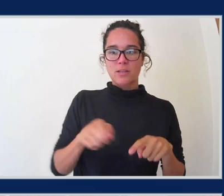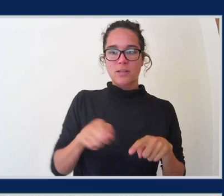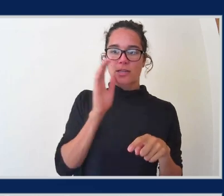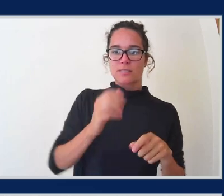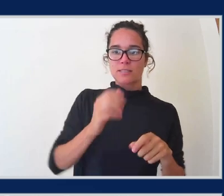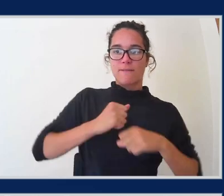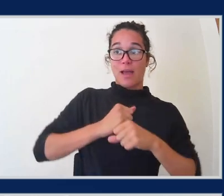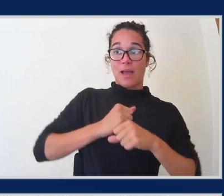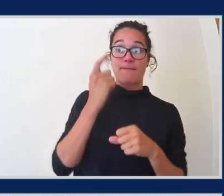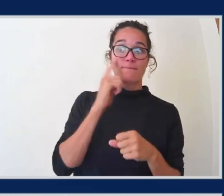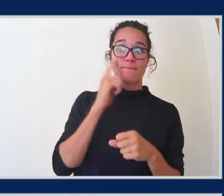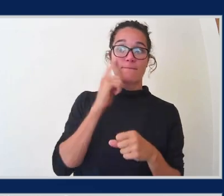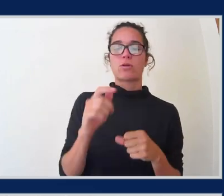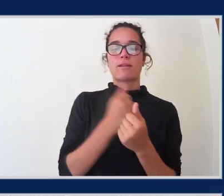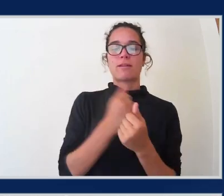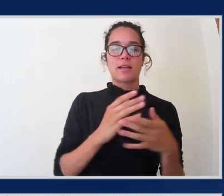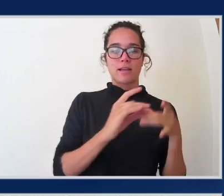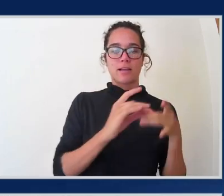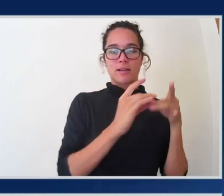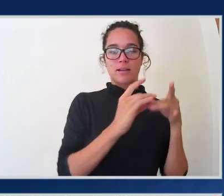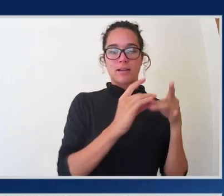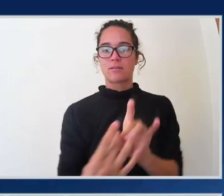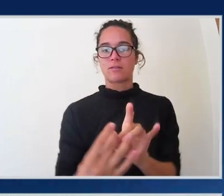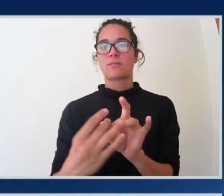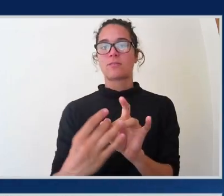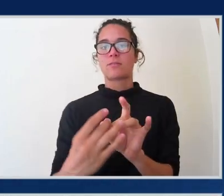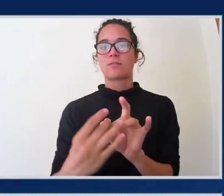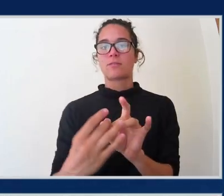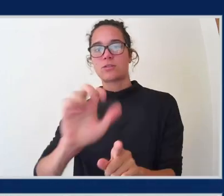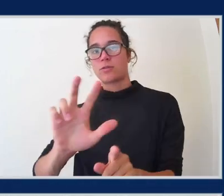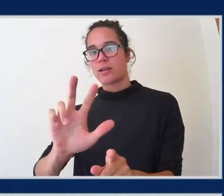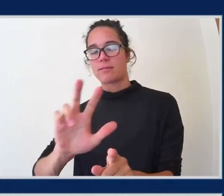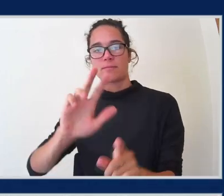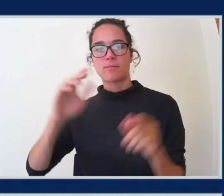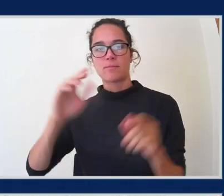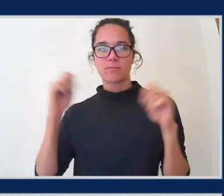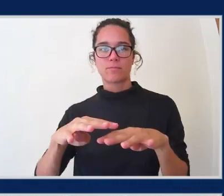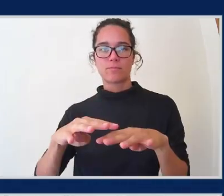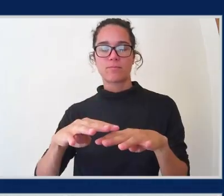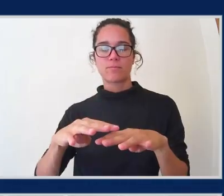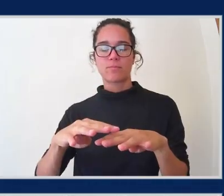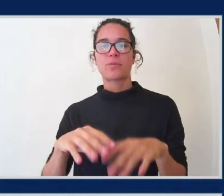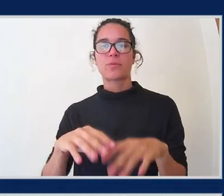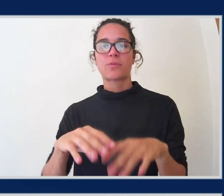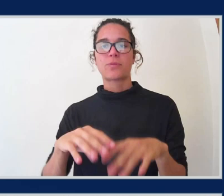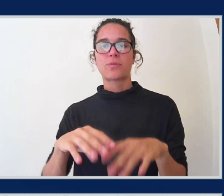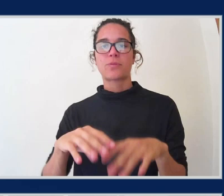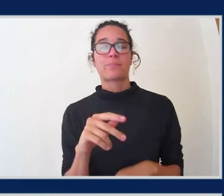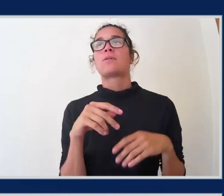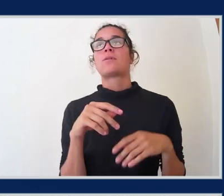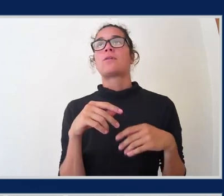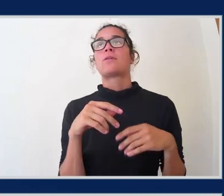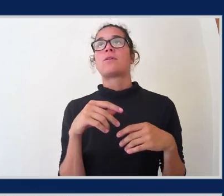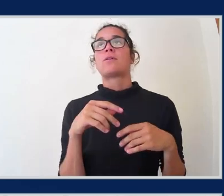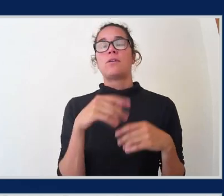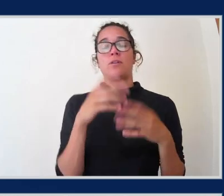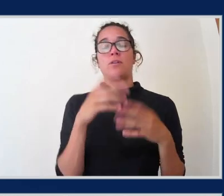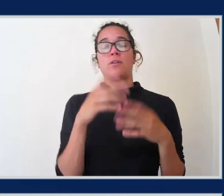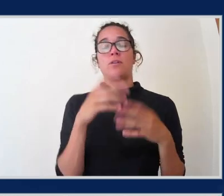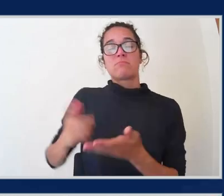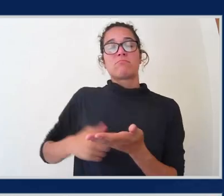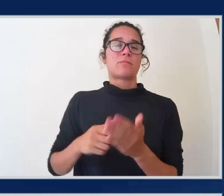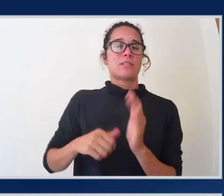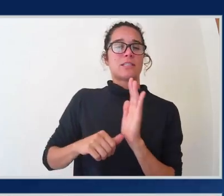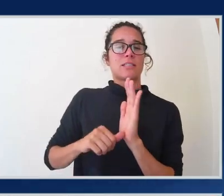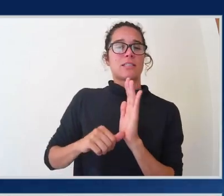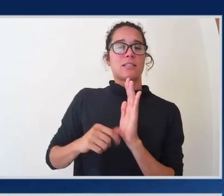S3. Cool. Got it. Get it. Good. And then the rest is kind of self can sometimes be self-explanatory. Like it's written on a tin on what this finding type